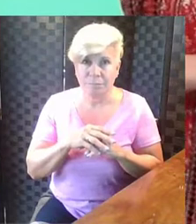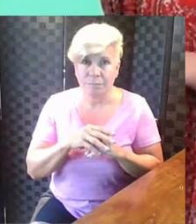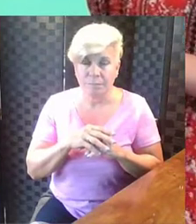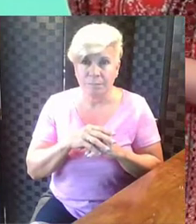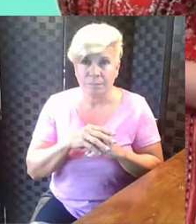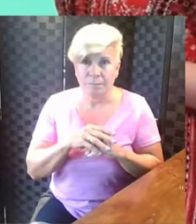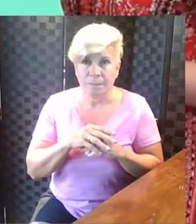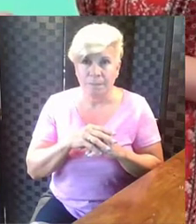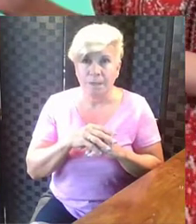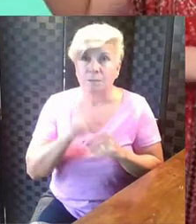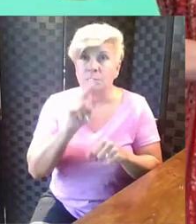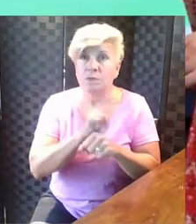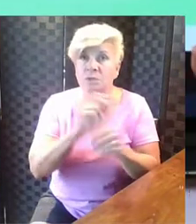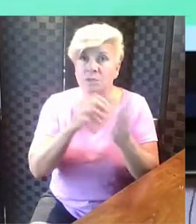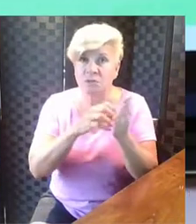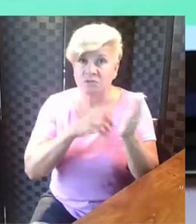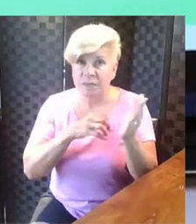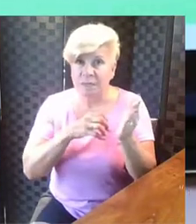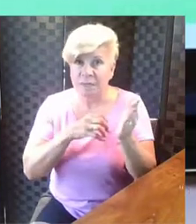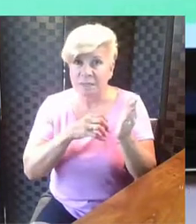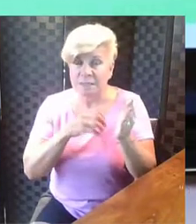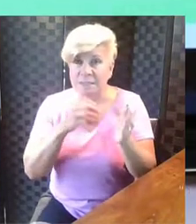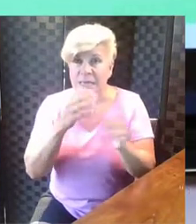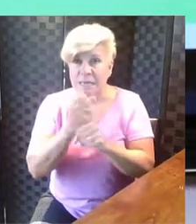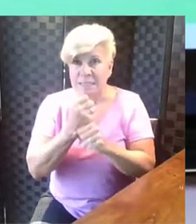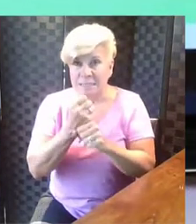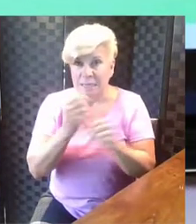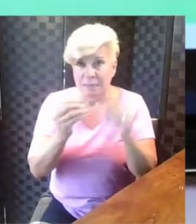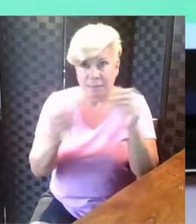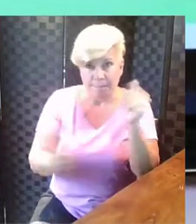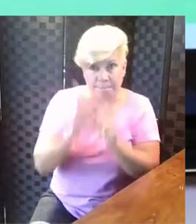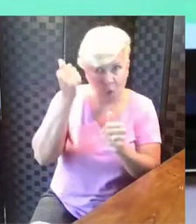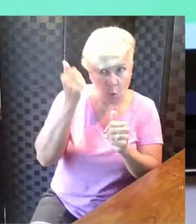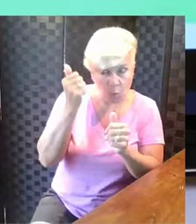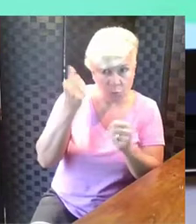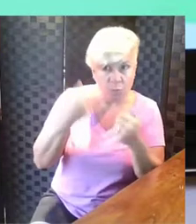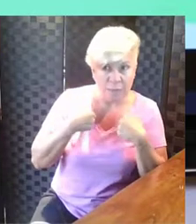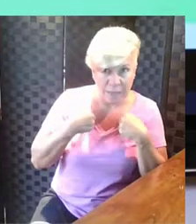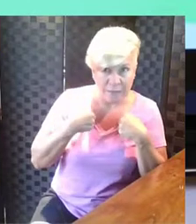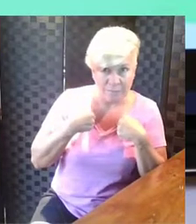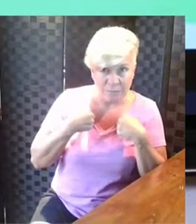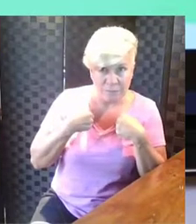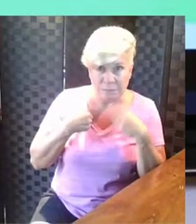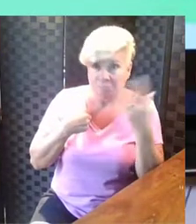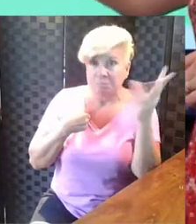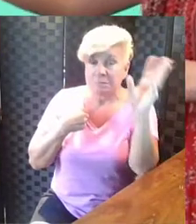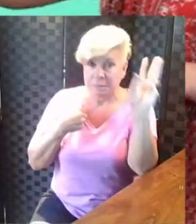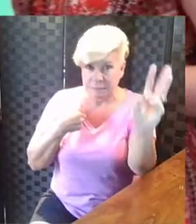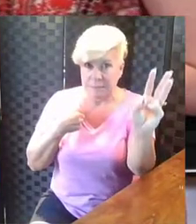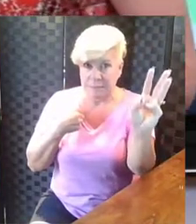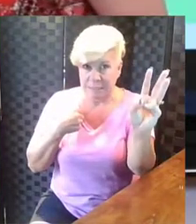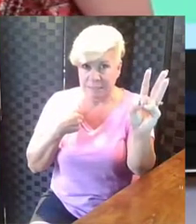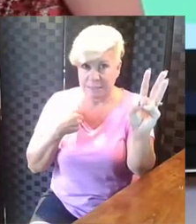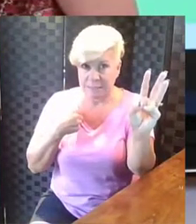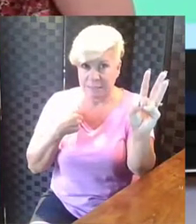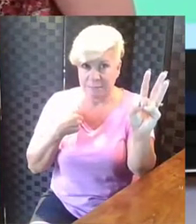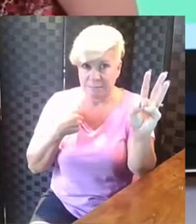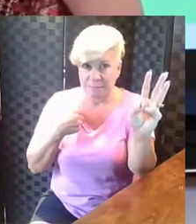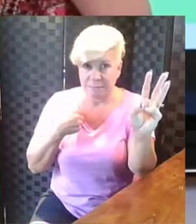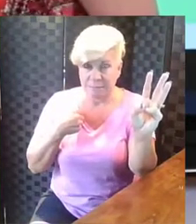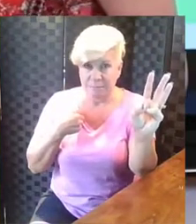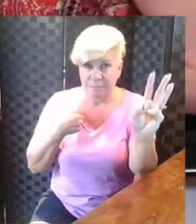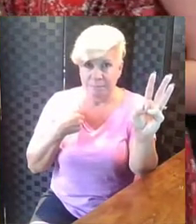We can use subtraction by taking the most that we have, which was six.